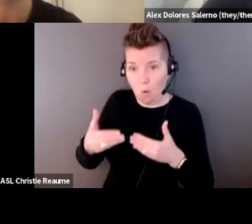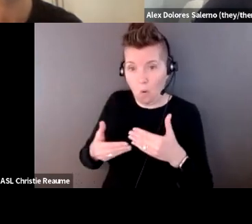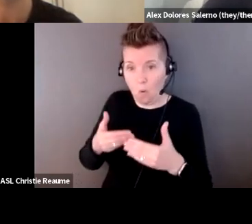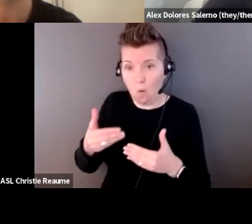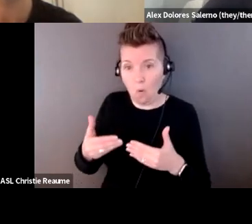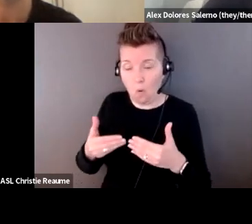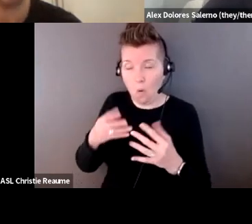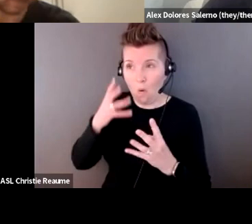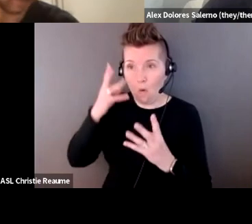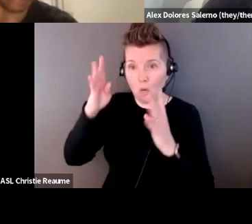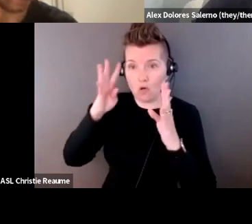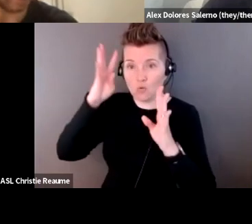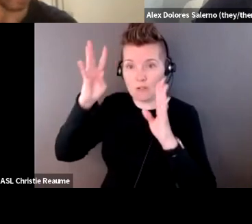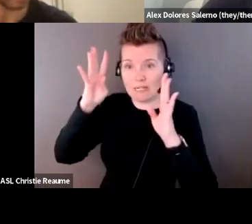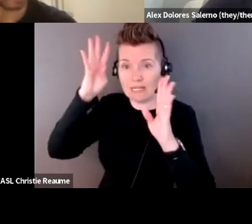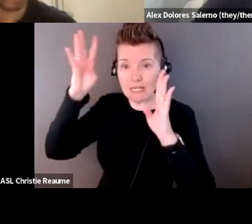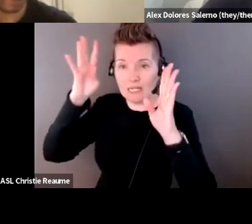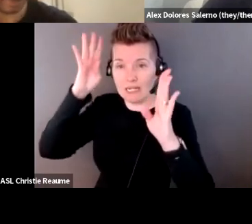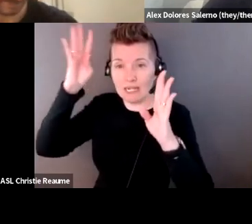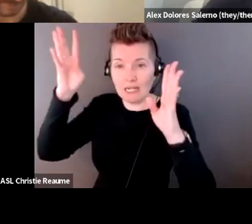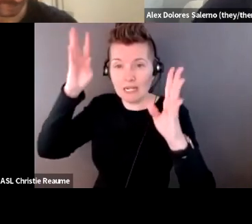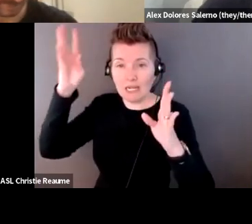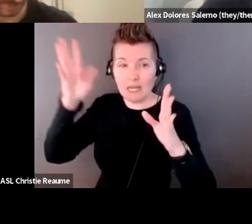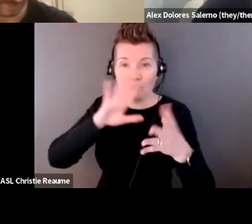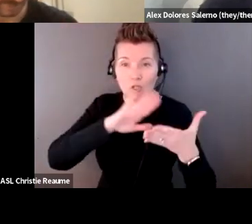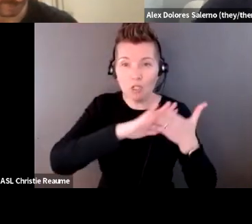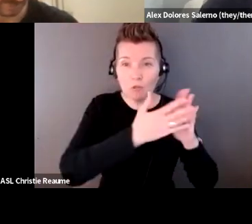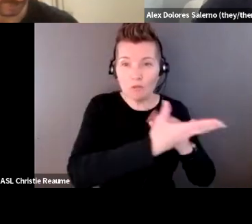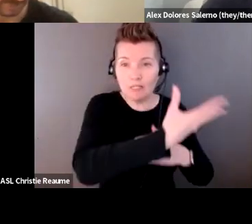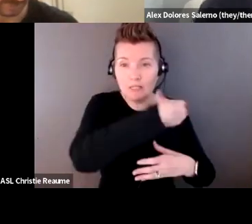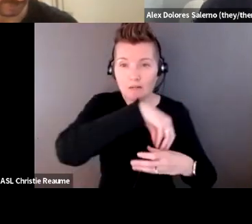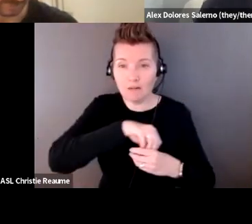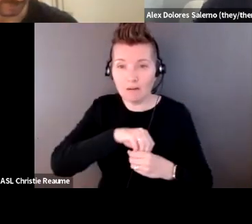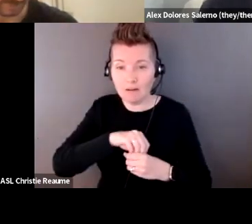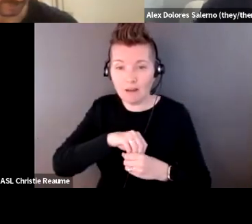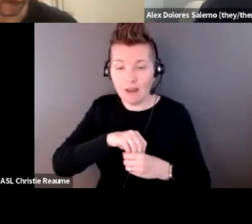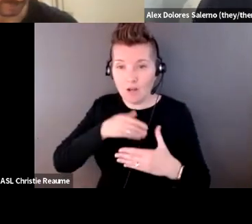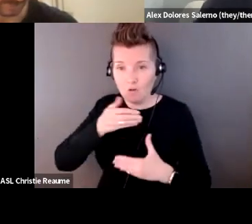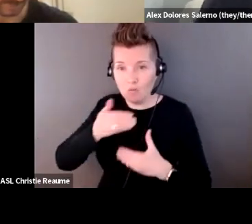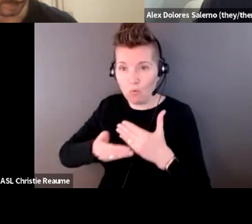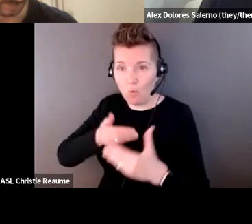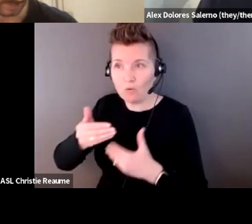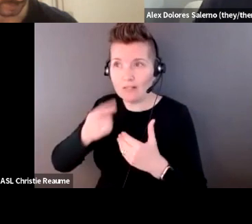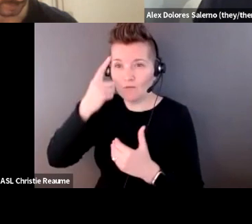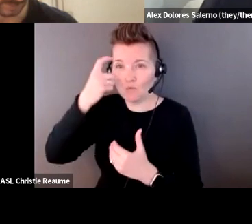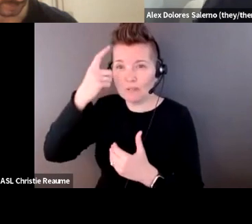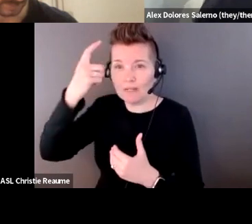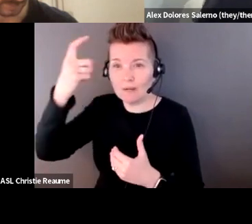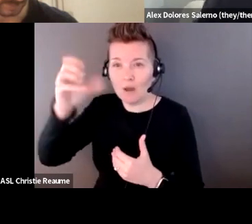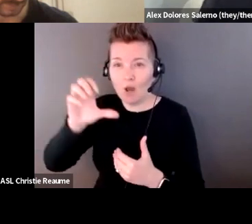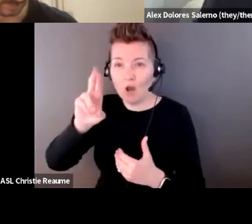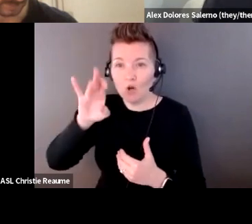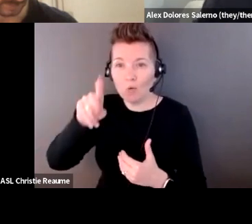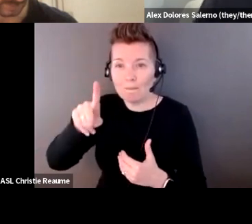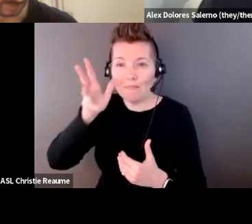in community. So I like to like think that like the process of making is kind of like a dreaming of like a Crip future that's like not